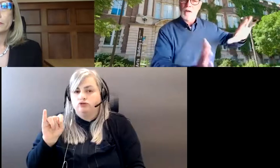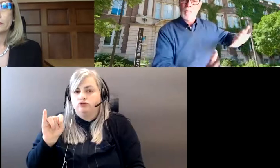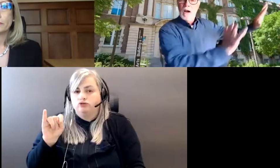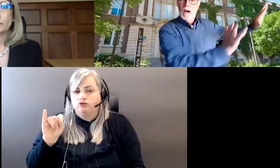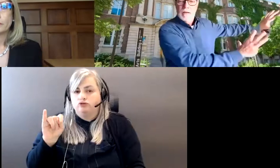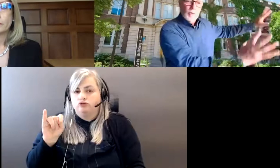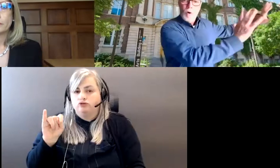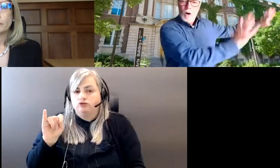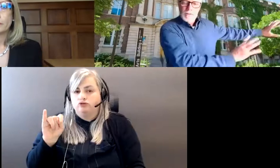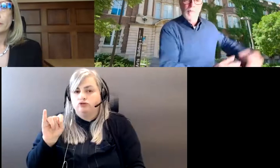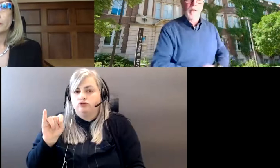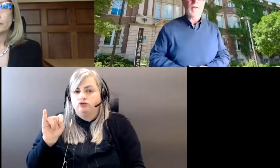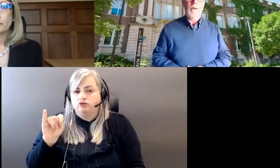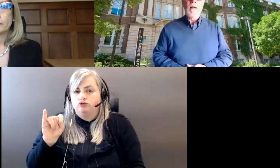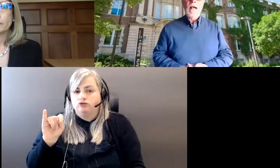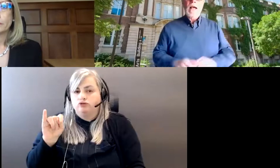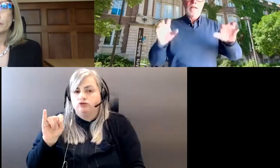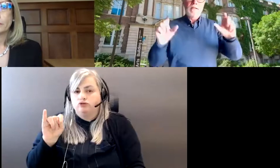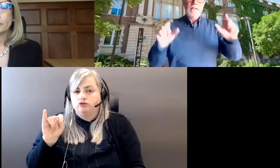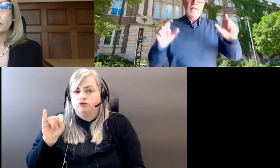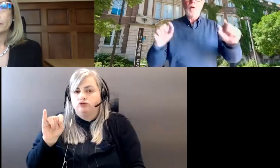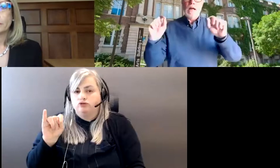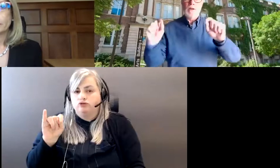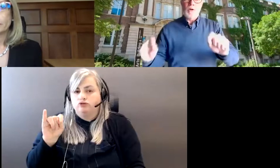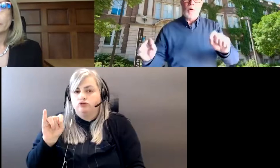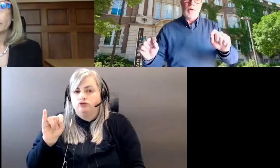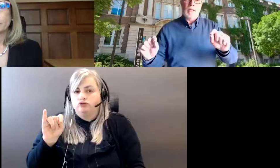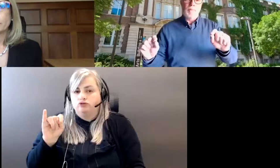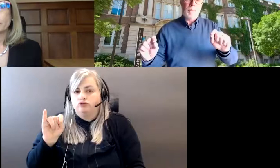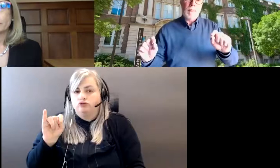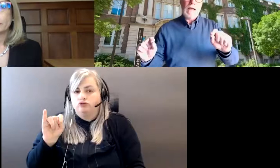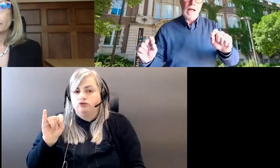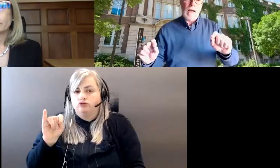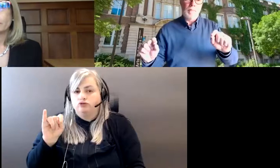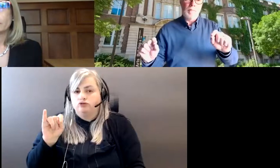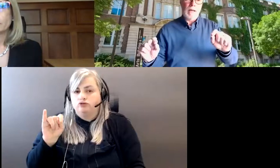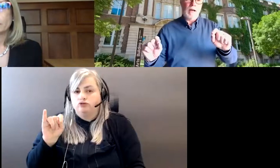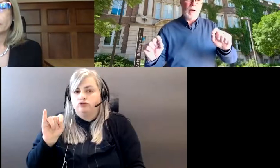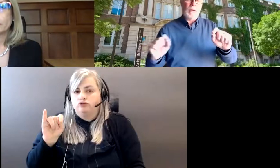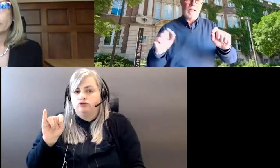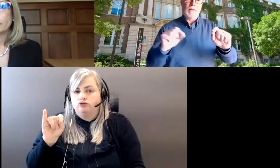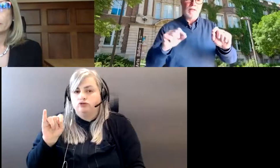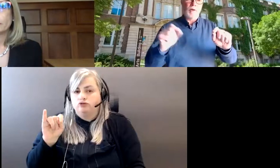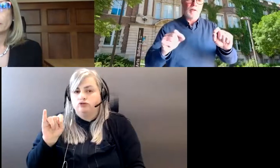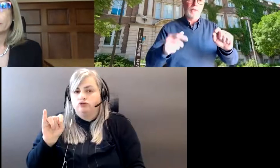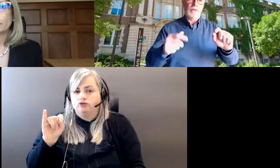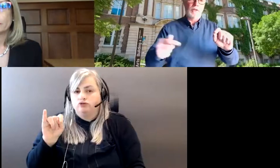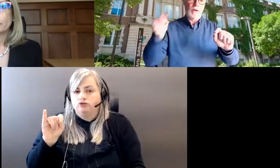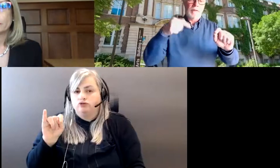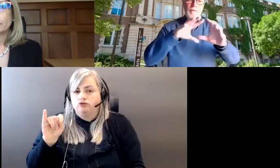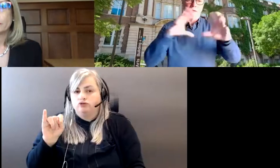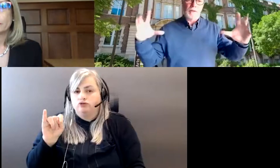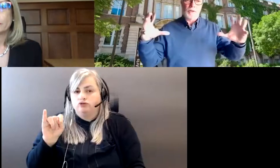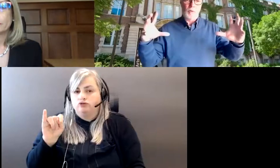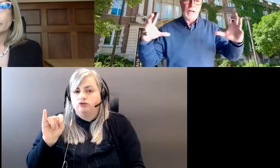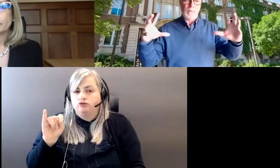behind the wall someplace. Sarah and Tony, and maybe I would ask Sarah to, to jump in